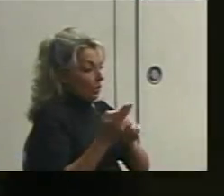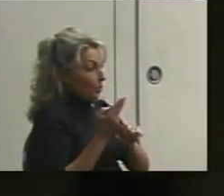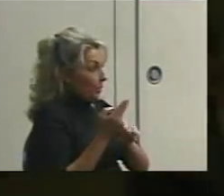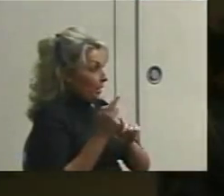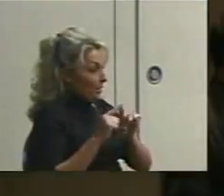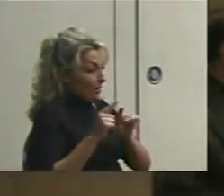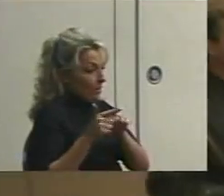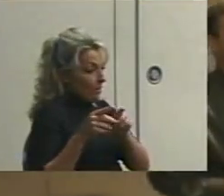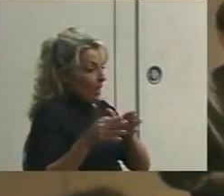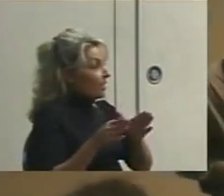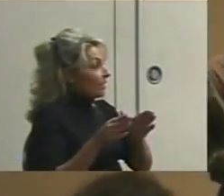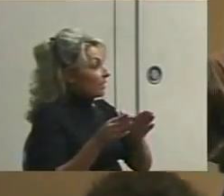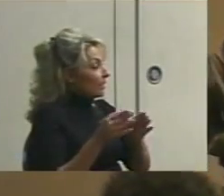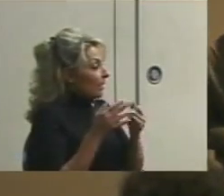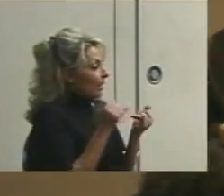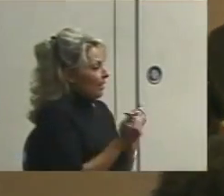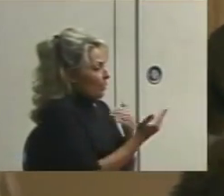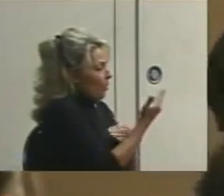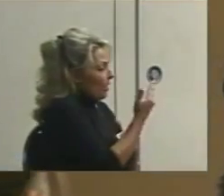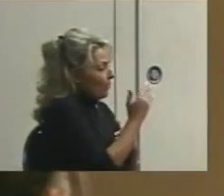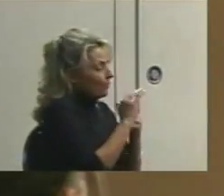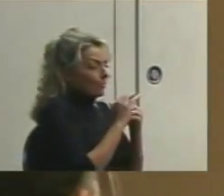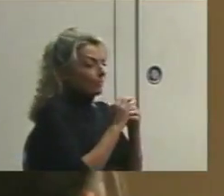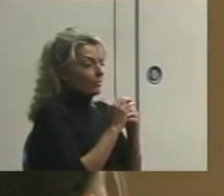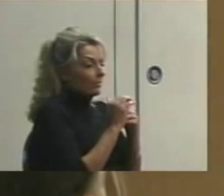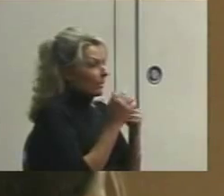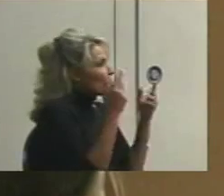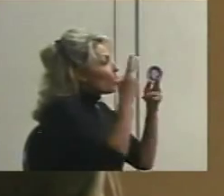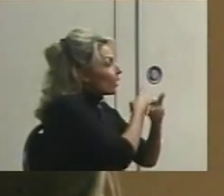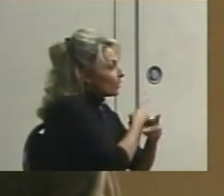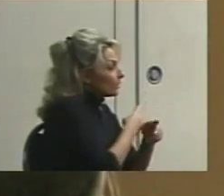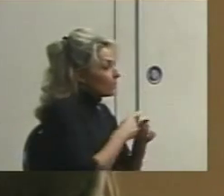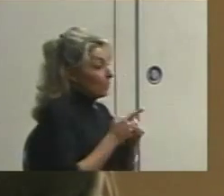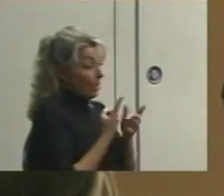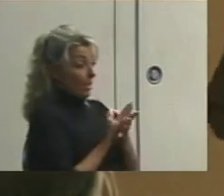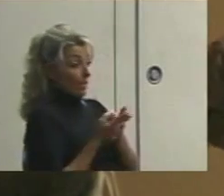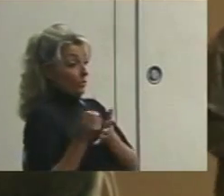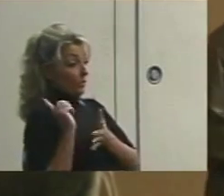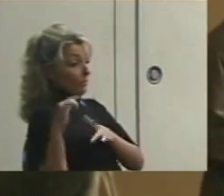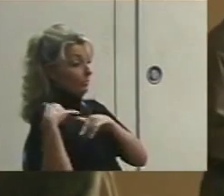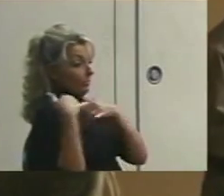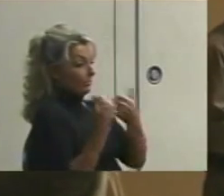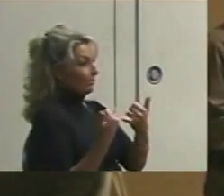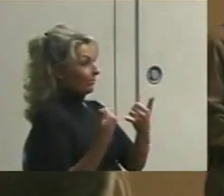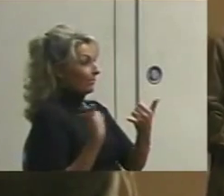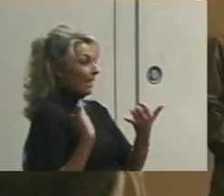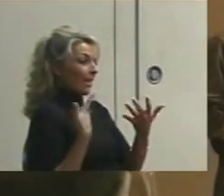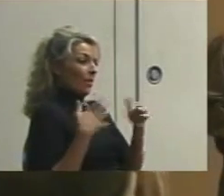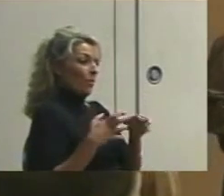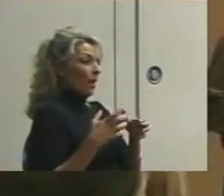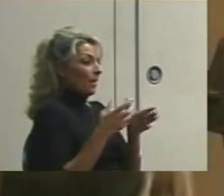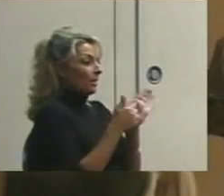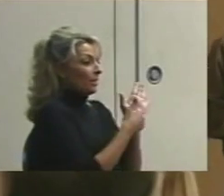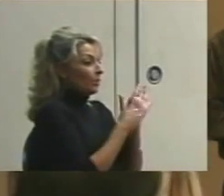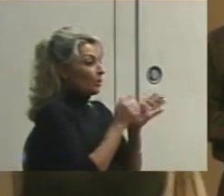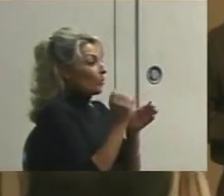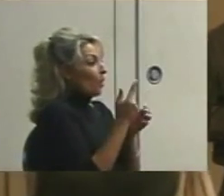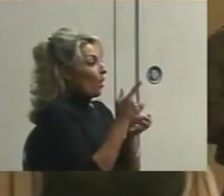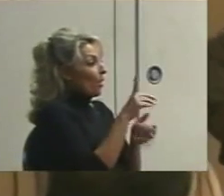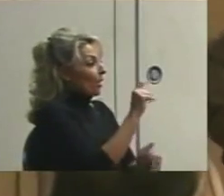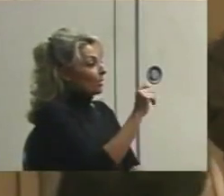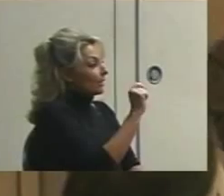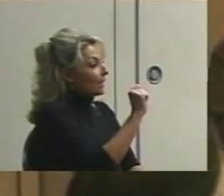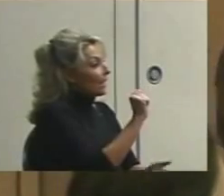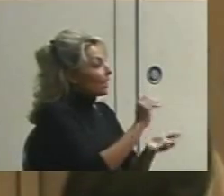This morning. How's it going over the last week? Well, I don't want to pull out all these data sheets over the